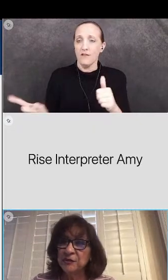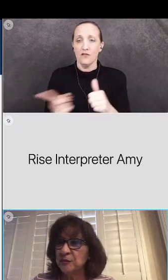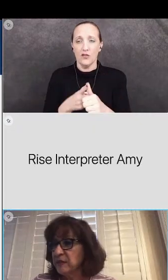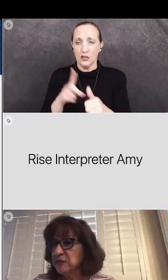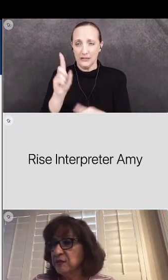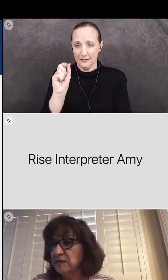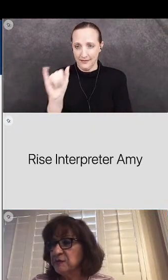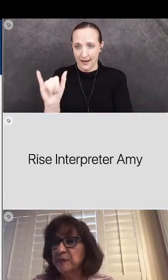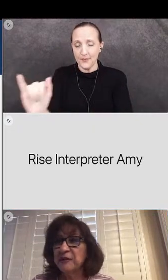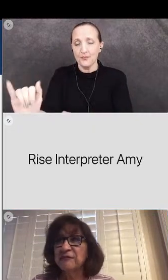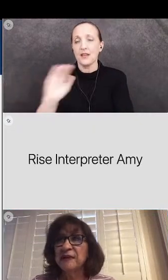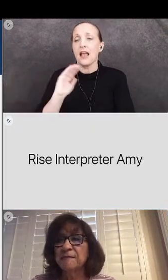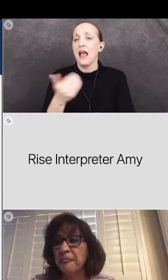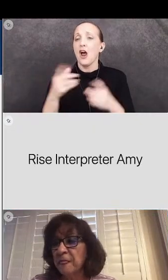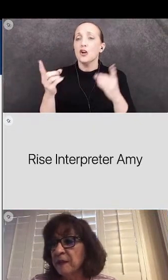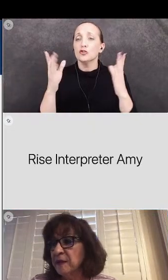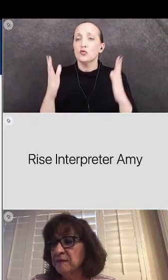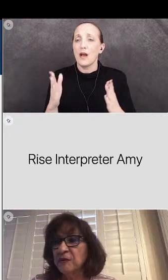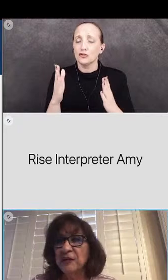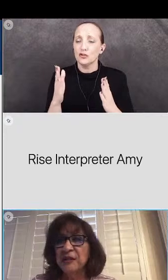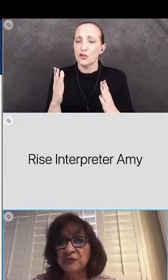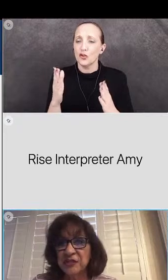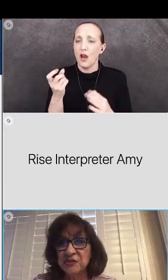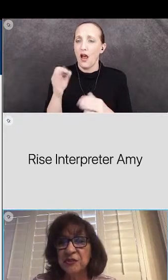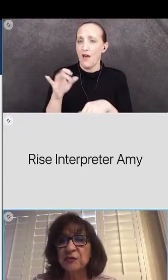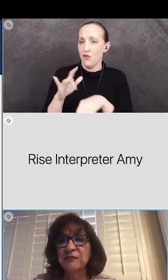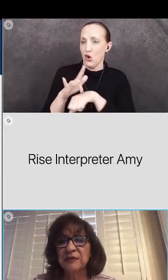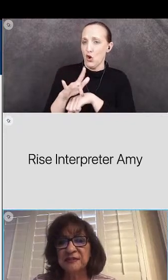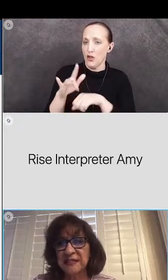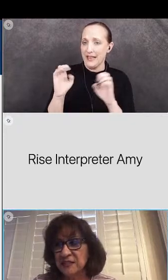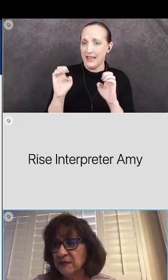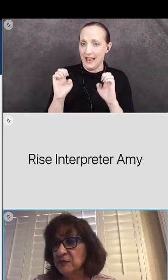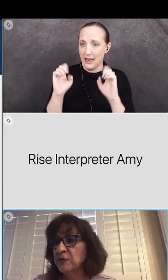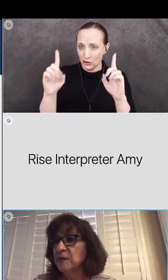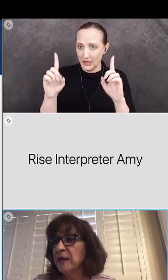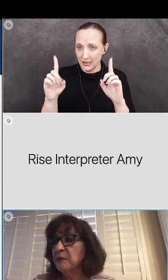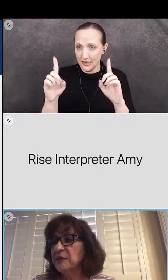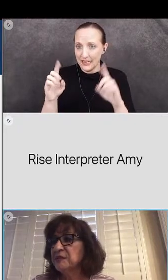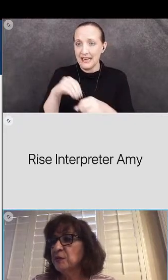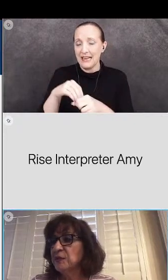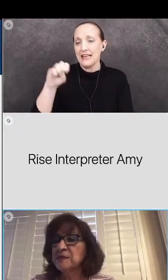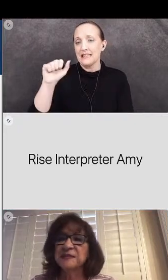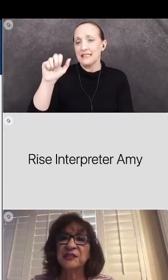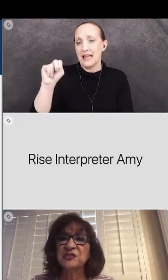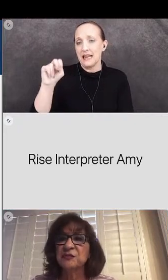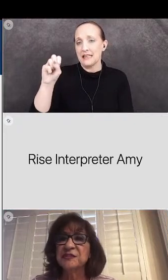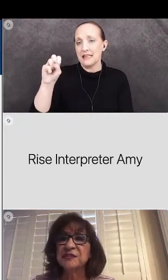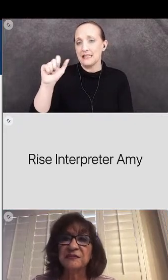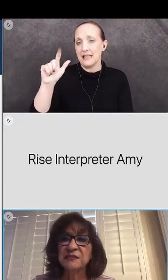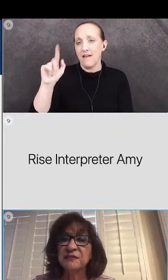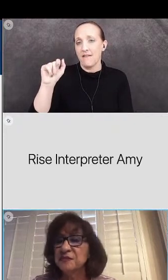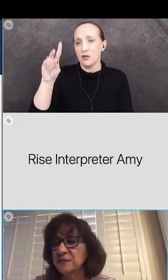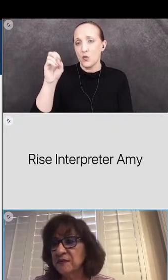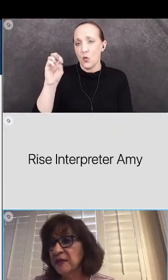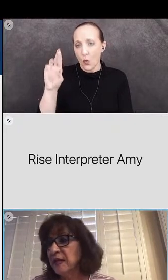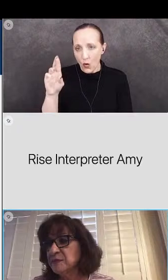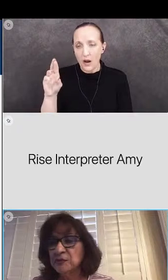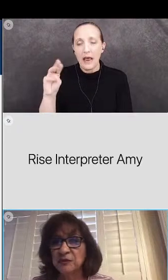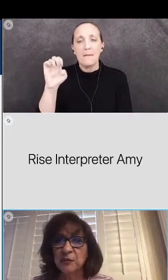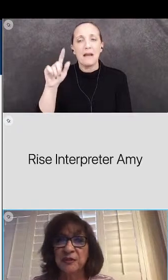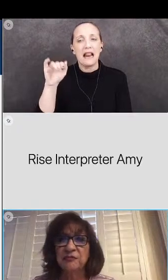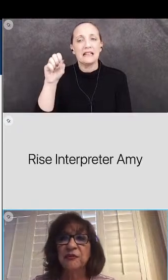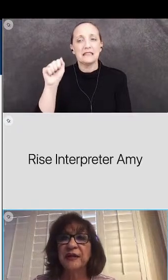had our director of, of, of early education with San Salvador, Melissa Williamson. she was, she was